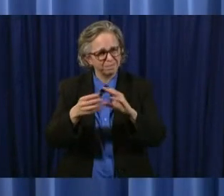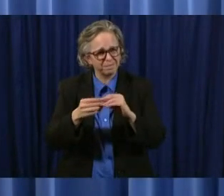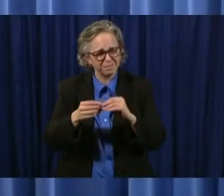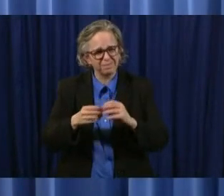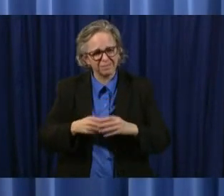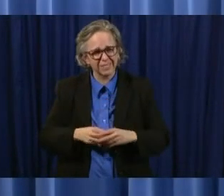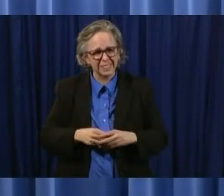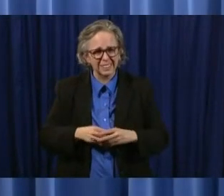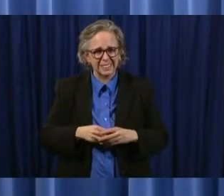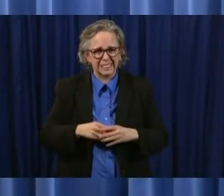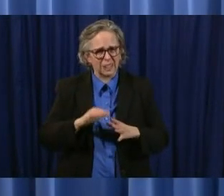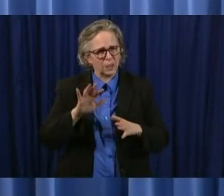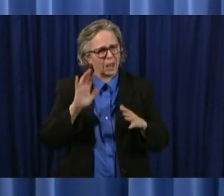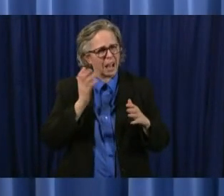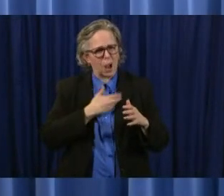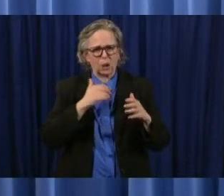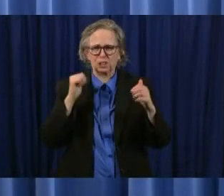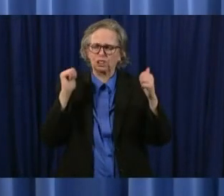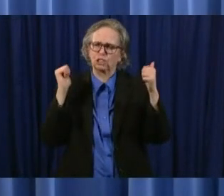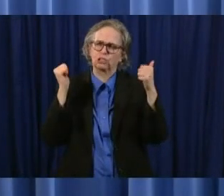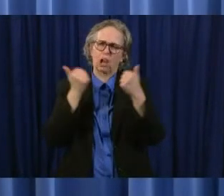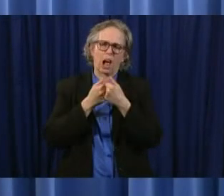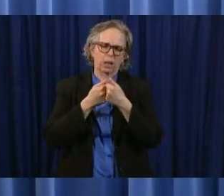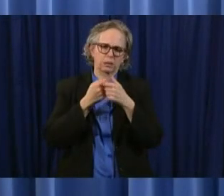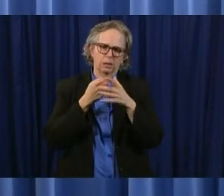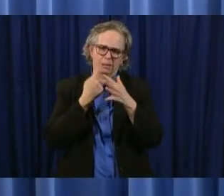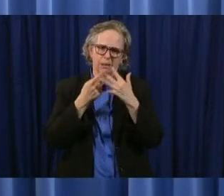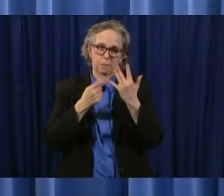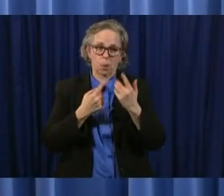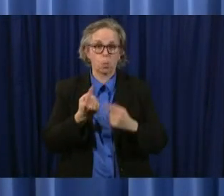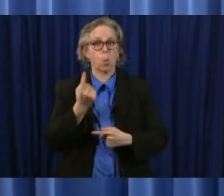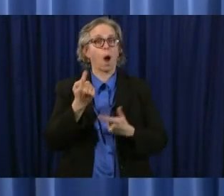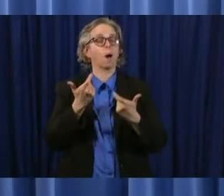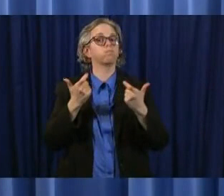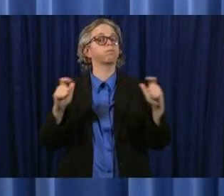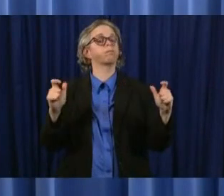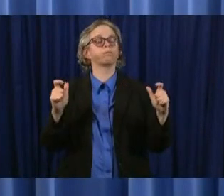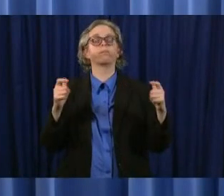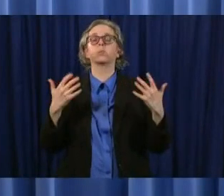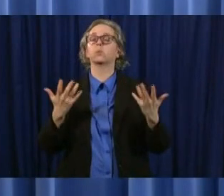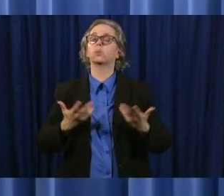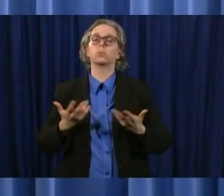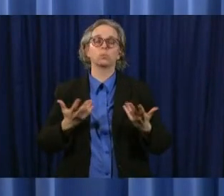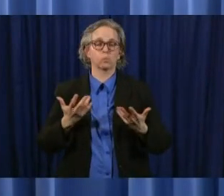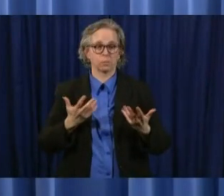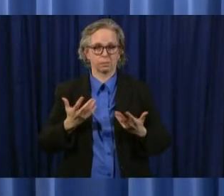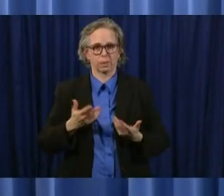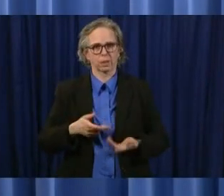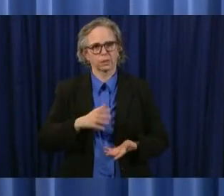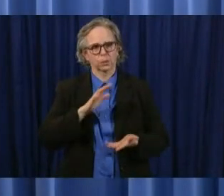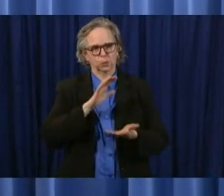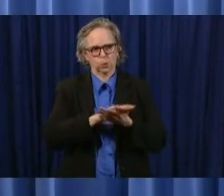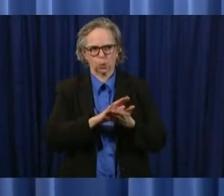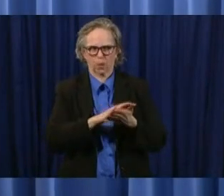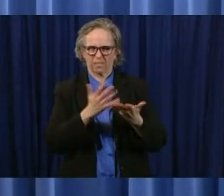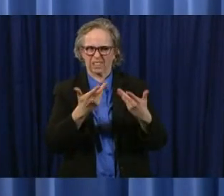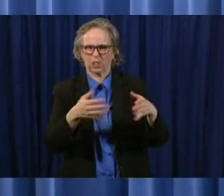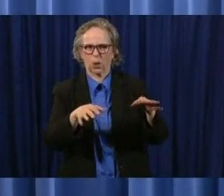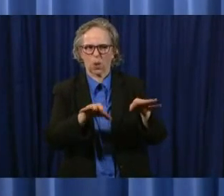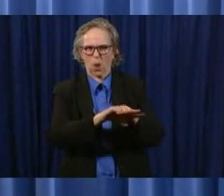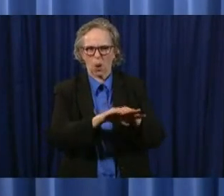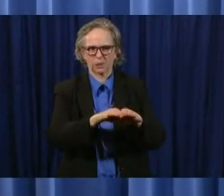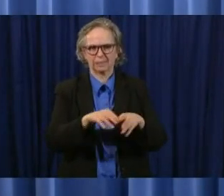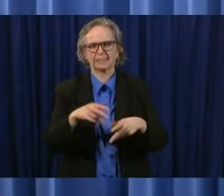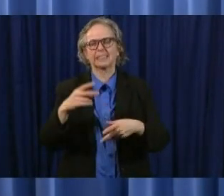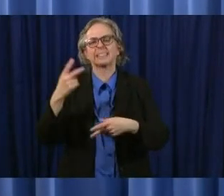but one reason uh is that you know we we closed down the schools and the child care not so much